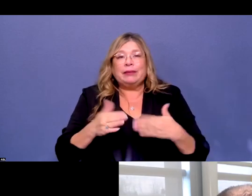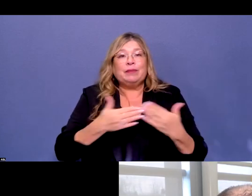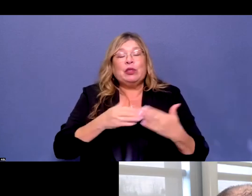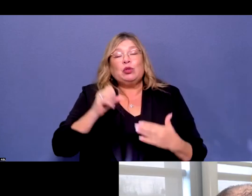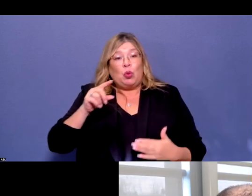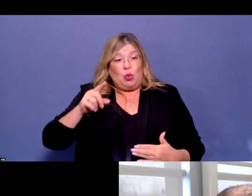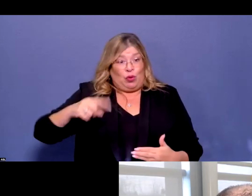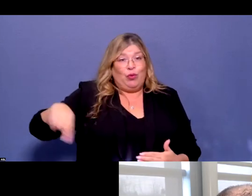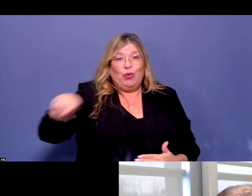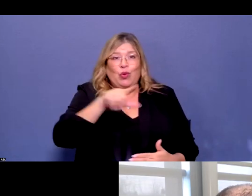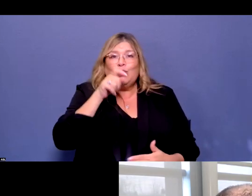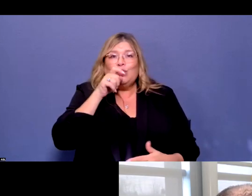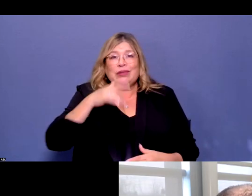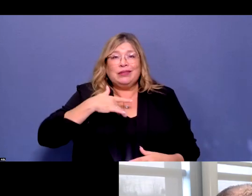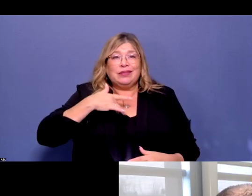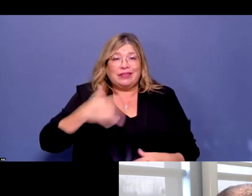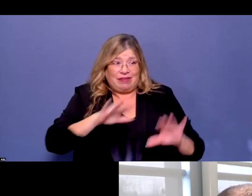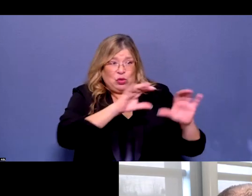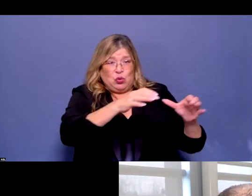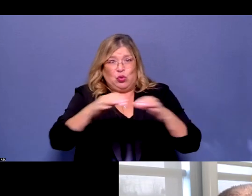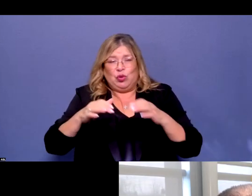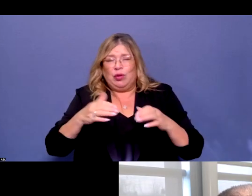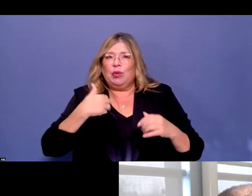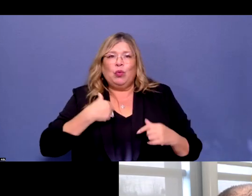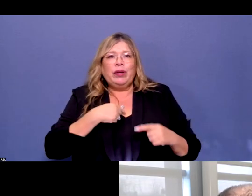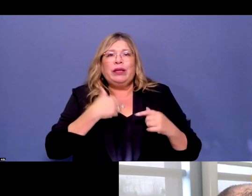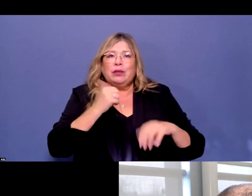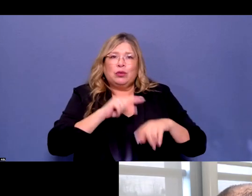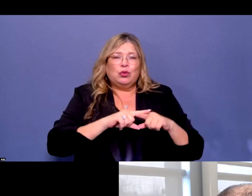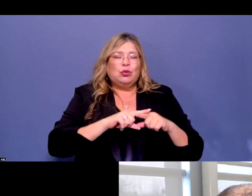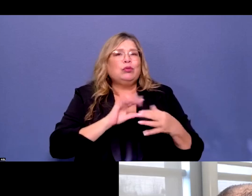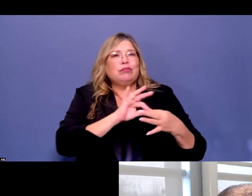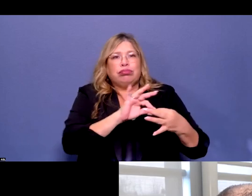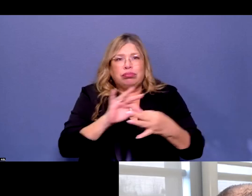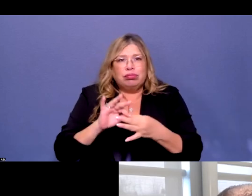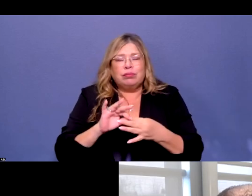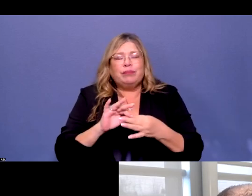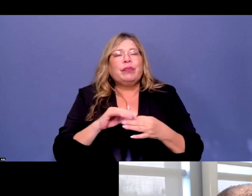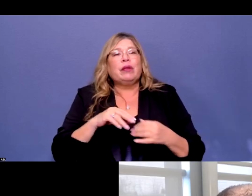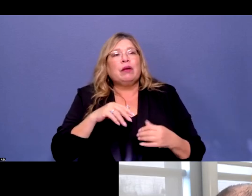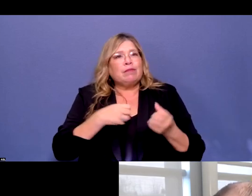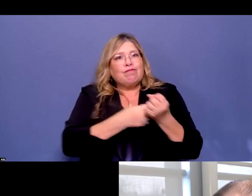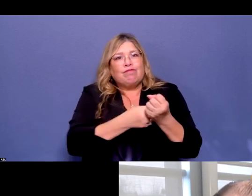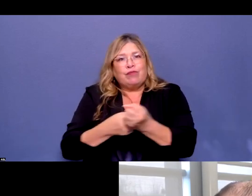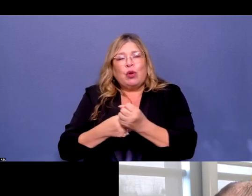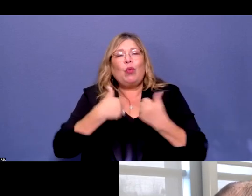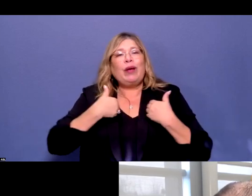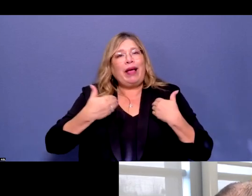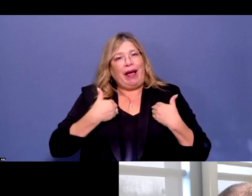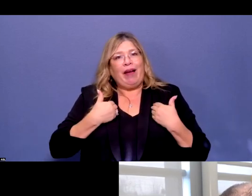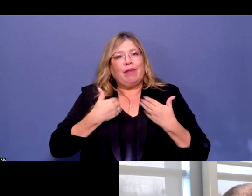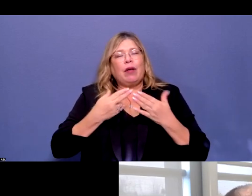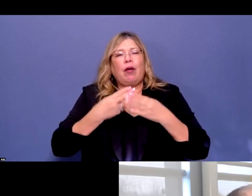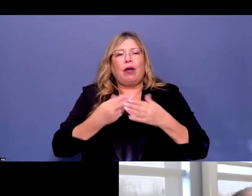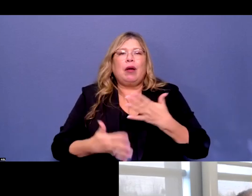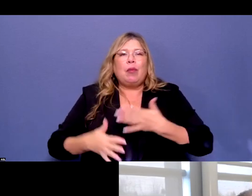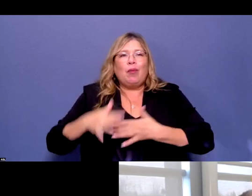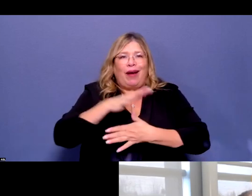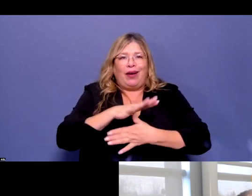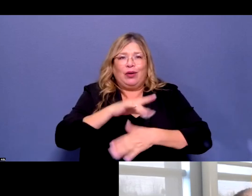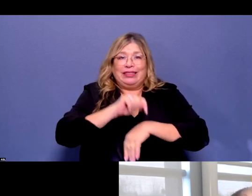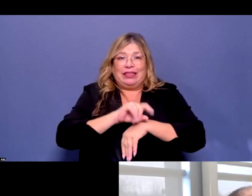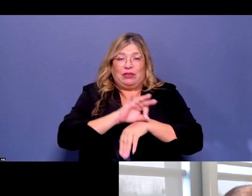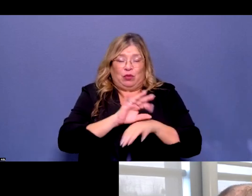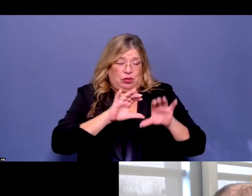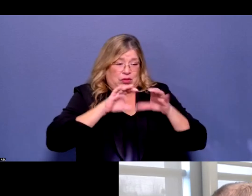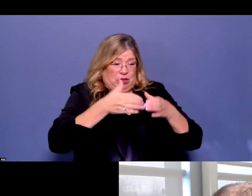safe. And so we actually have established what we call a priority populations task force, which is a group of state entities that are coordinating